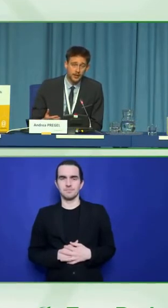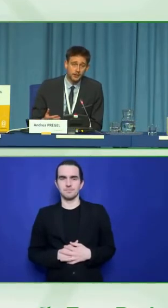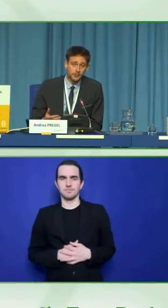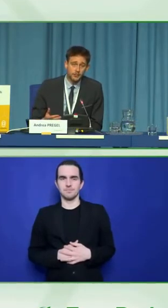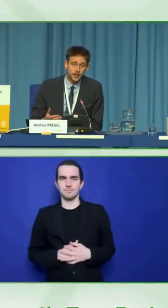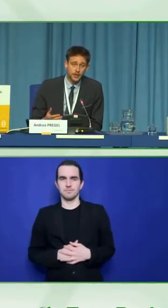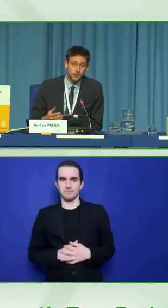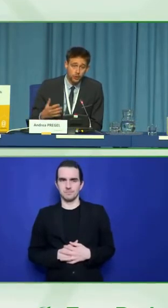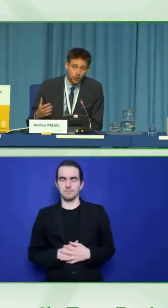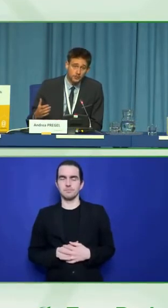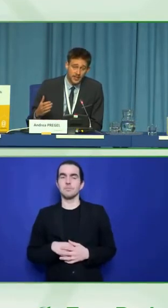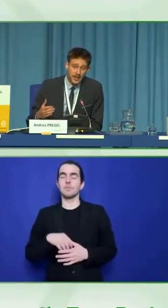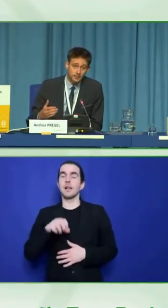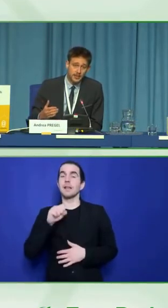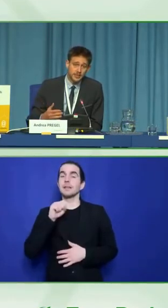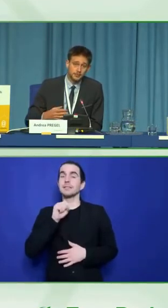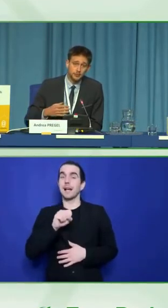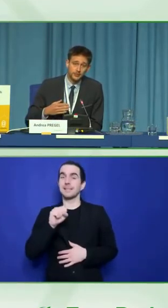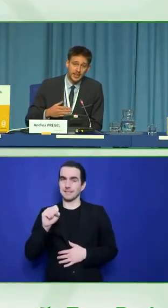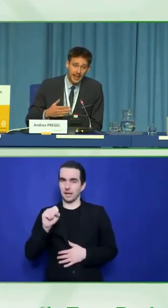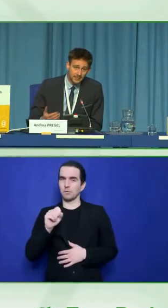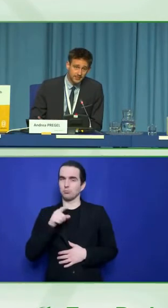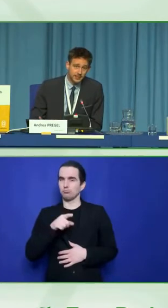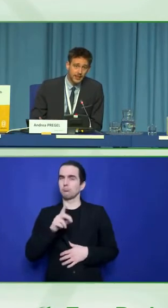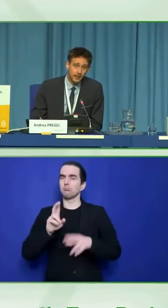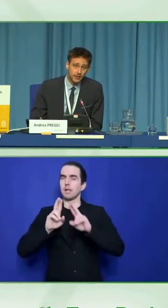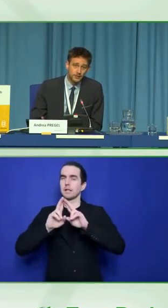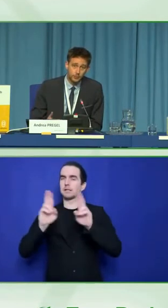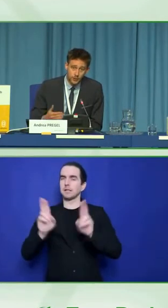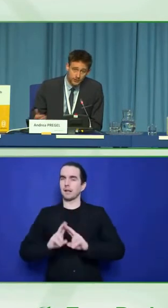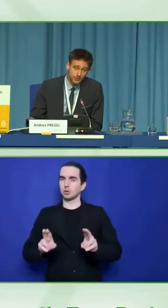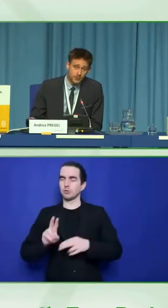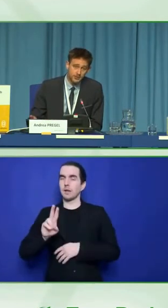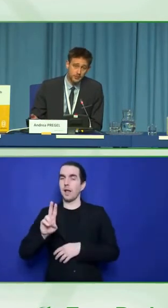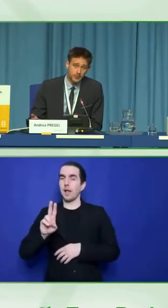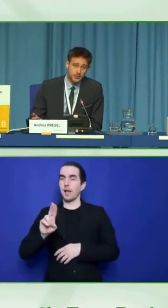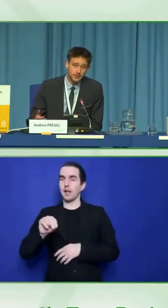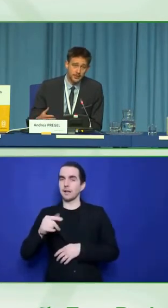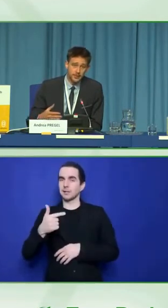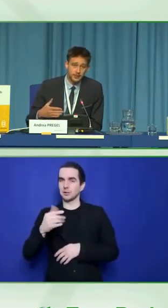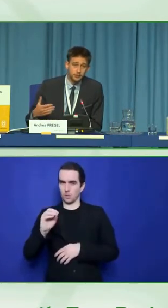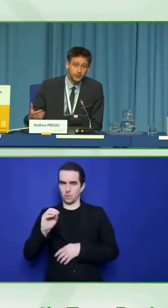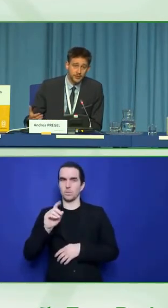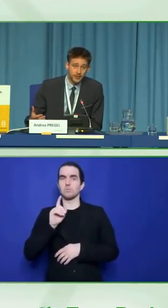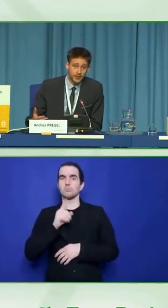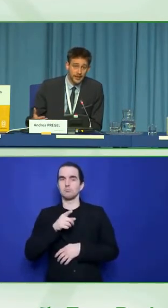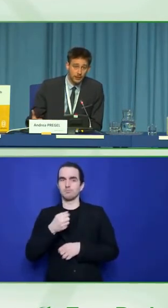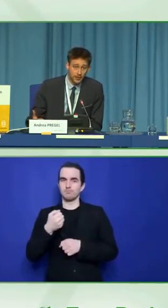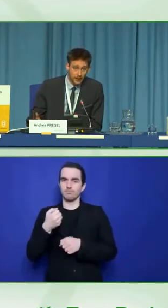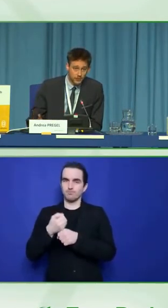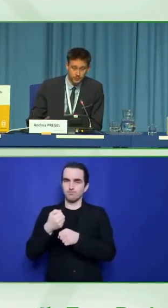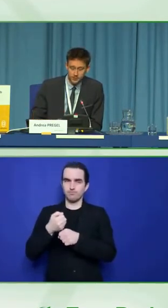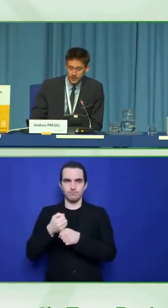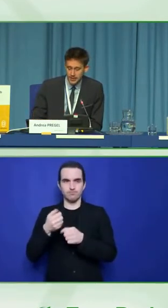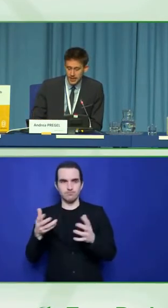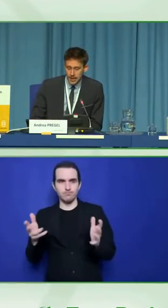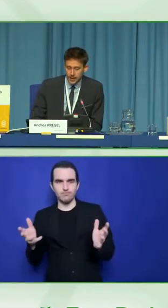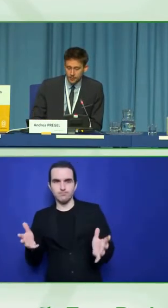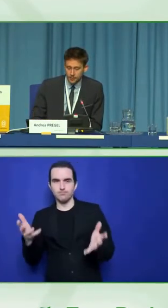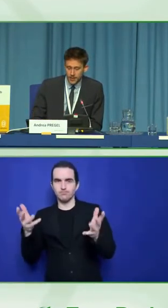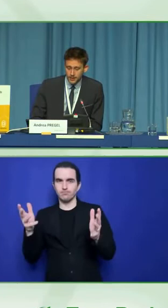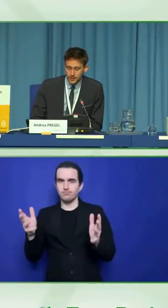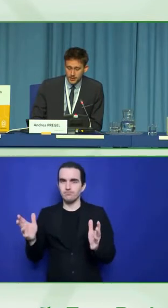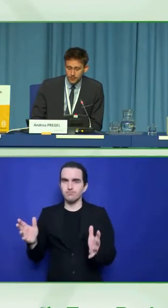do have programs aimed at improving access to health care for persons with disabilities and improving their health outcomes.